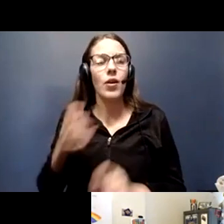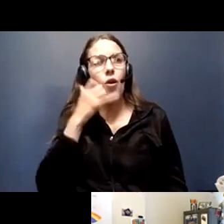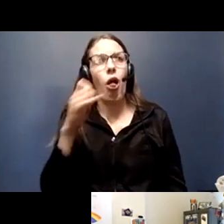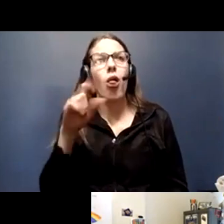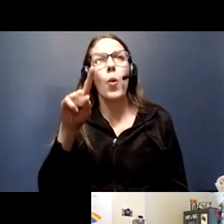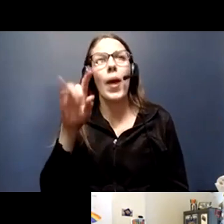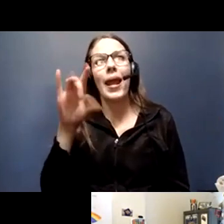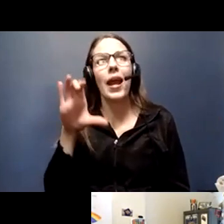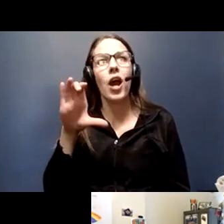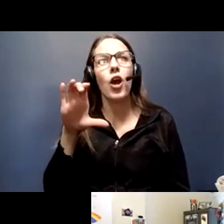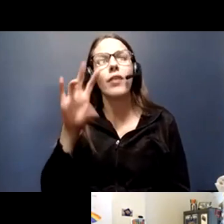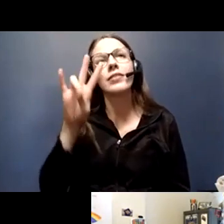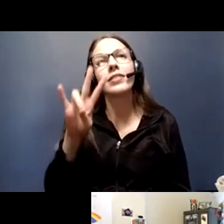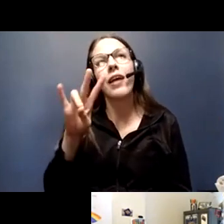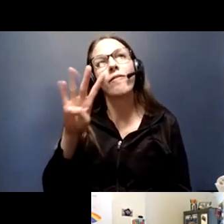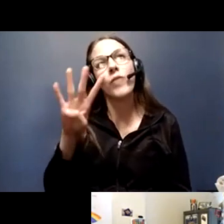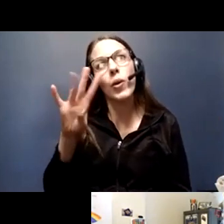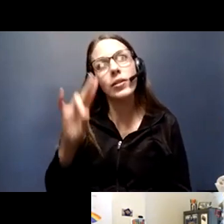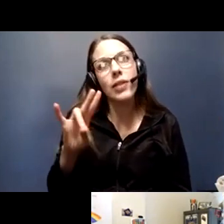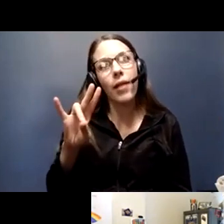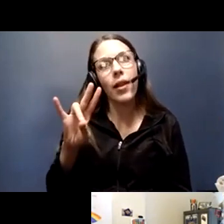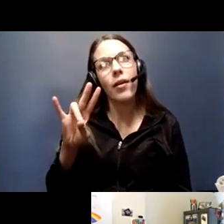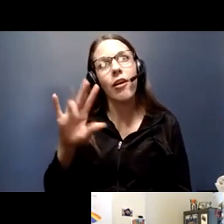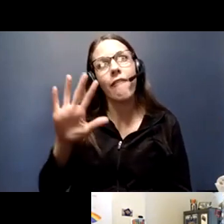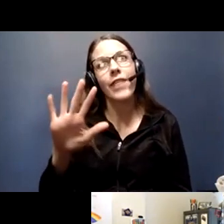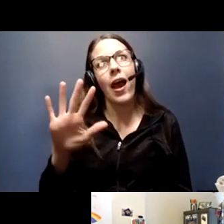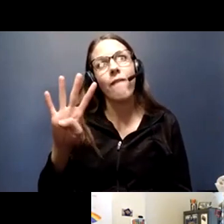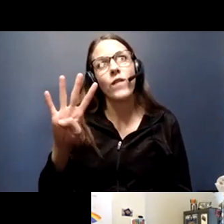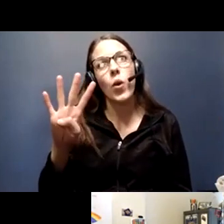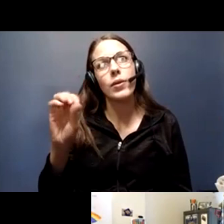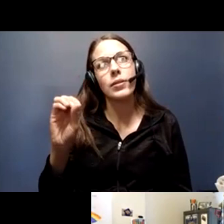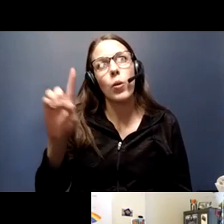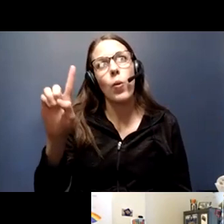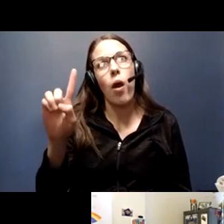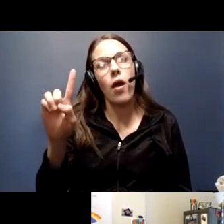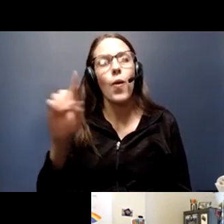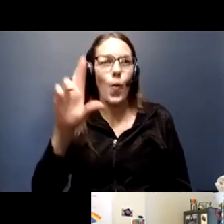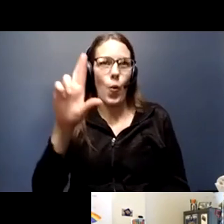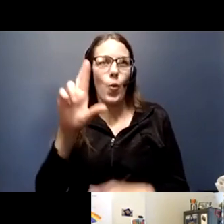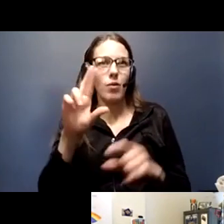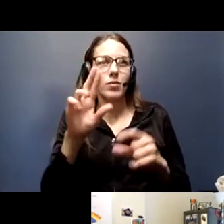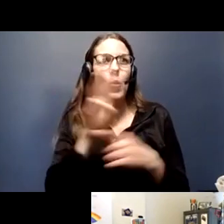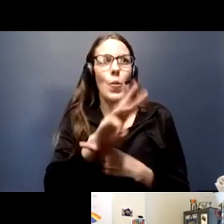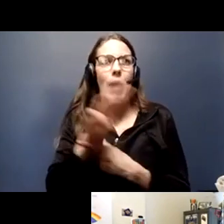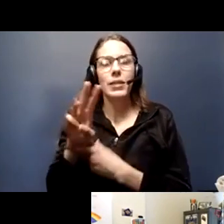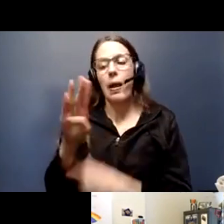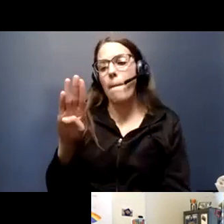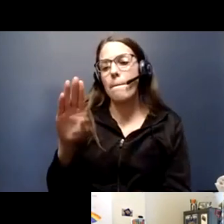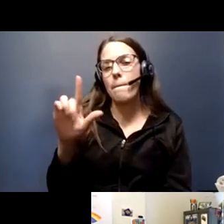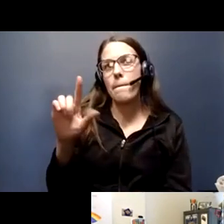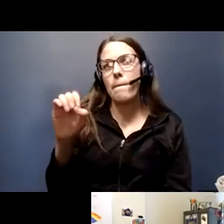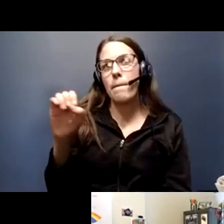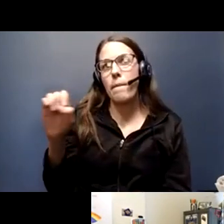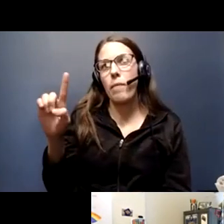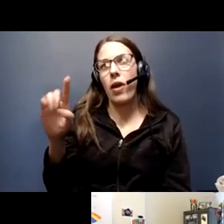-747-5401 or visit our website at bloodcenter.org